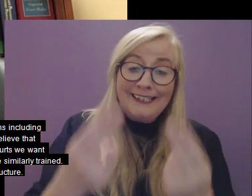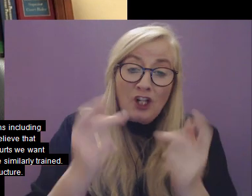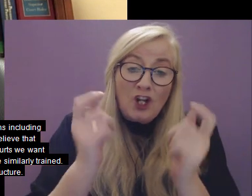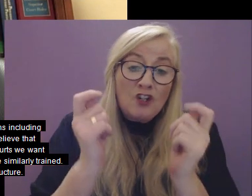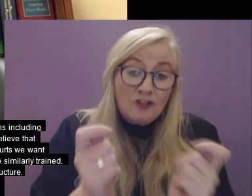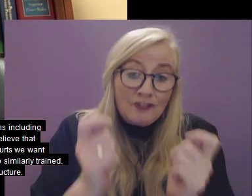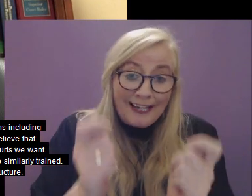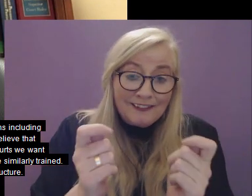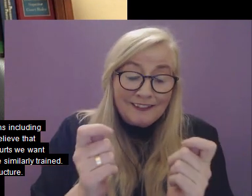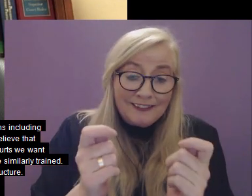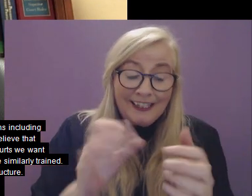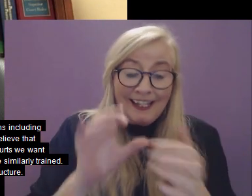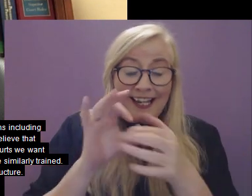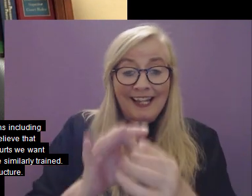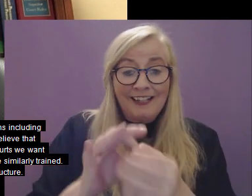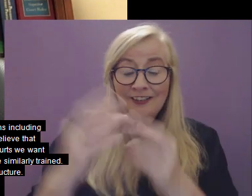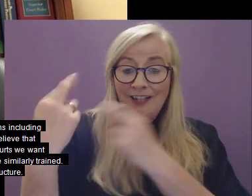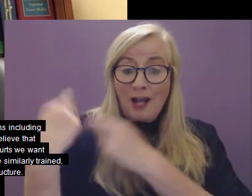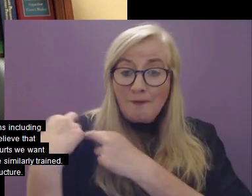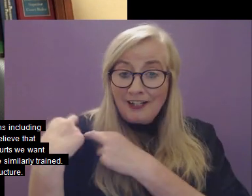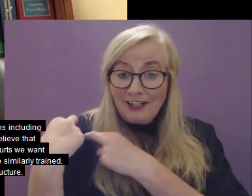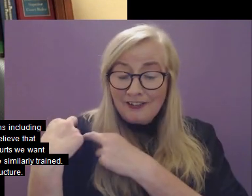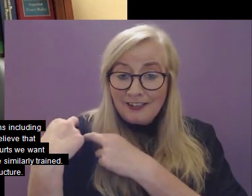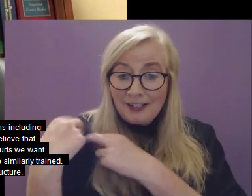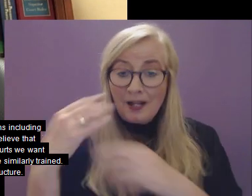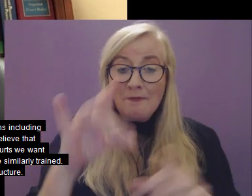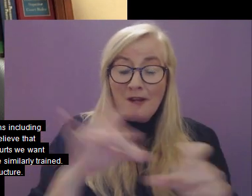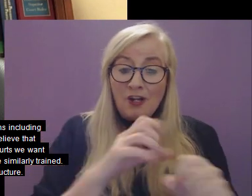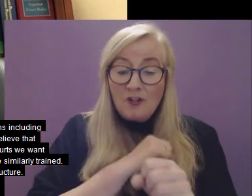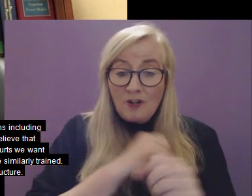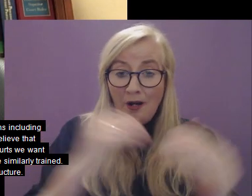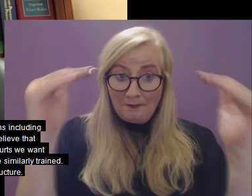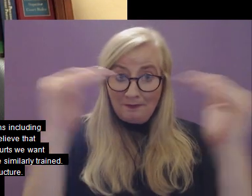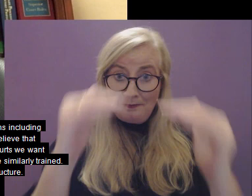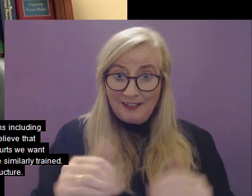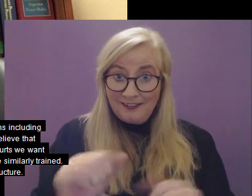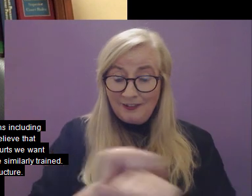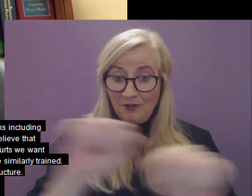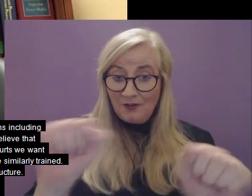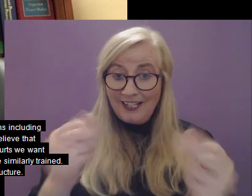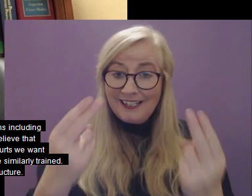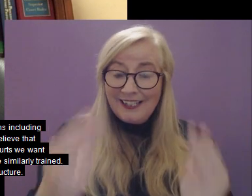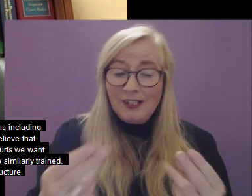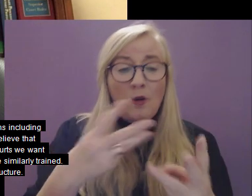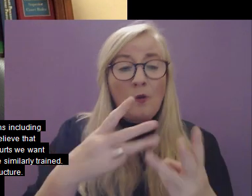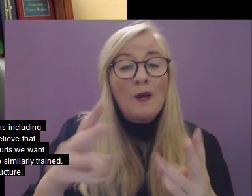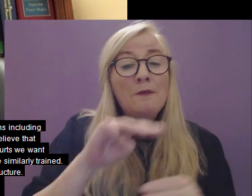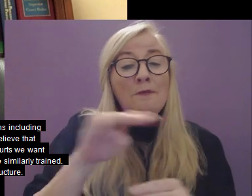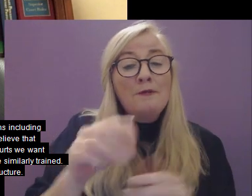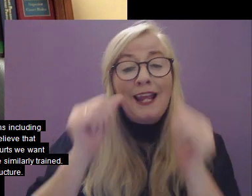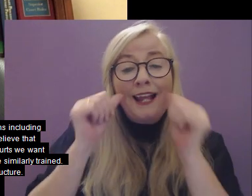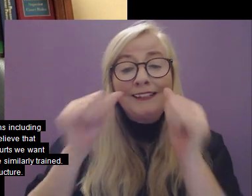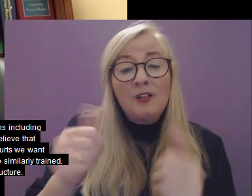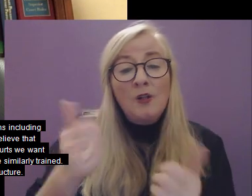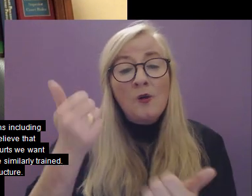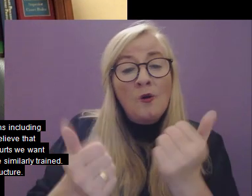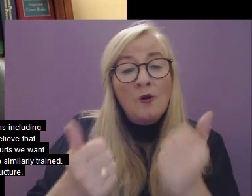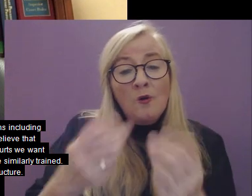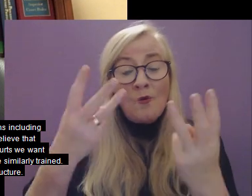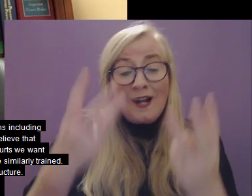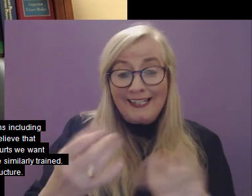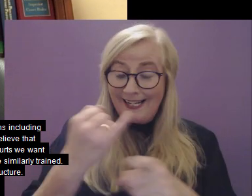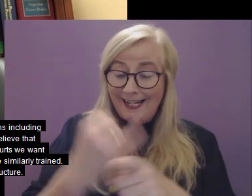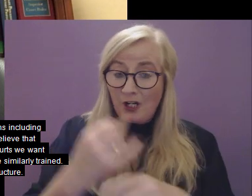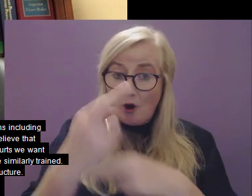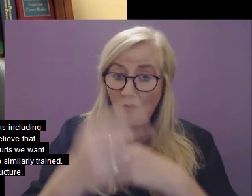concerning their obligations to those with disabilities and how best to meet their needs. When people attend courts, we want